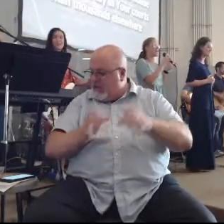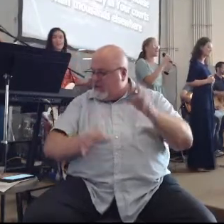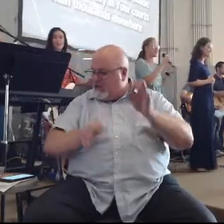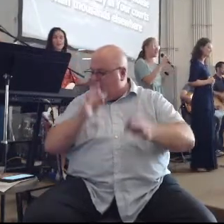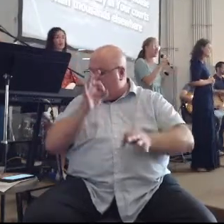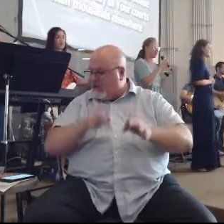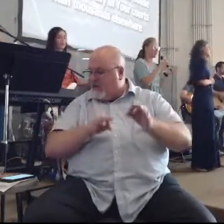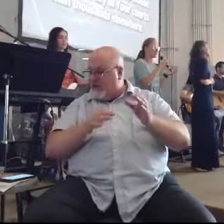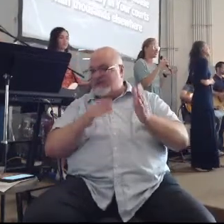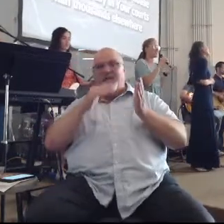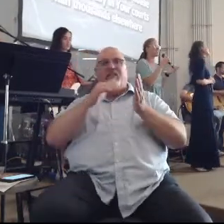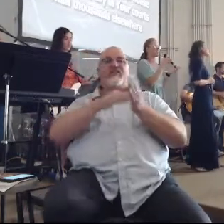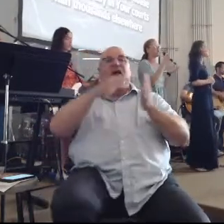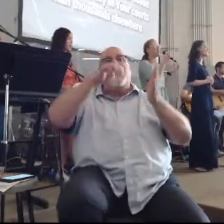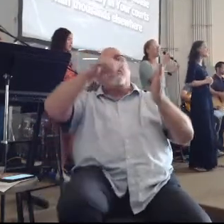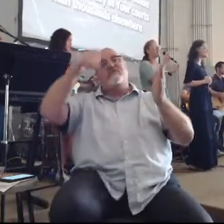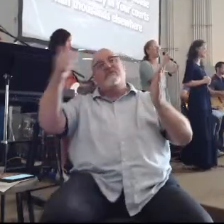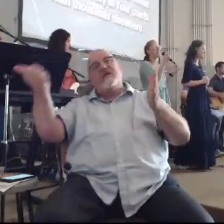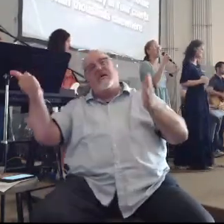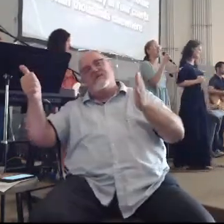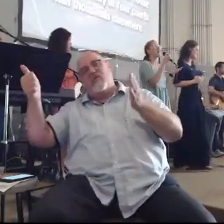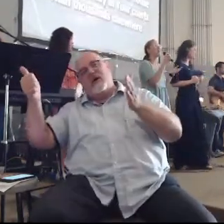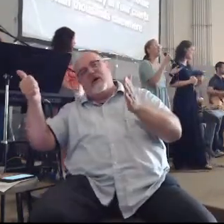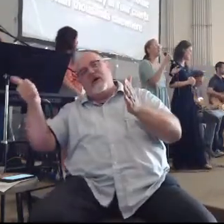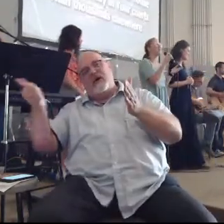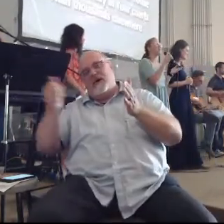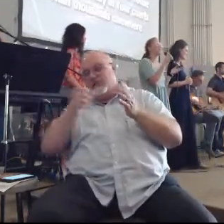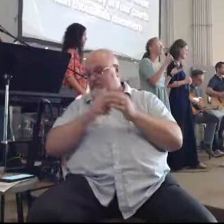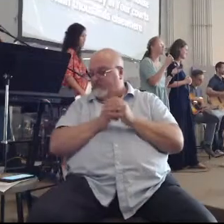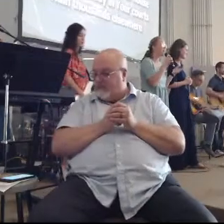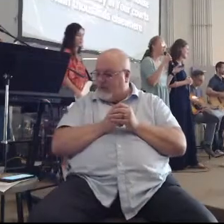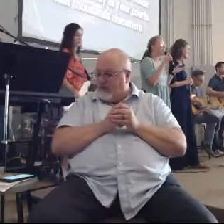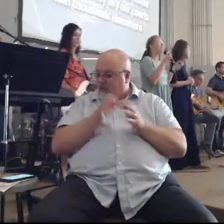day in your courts Than thousands elsewhere